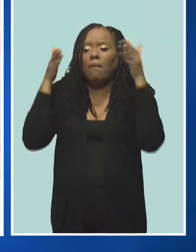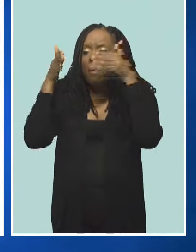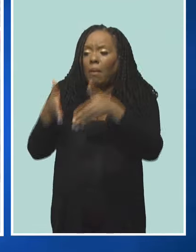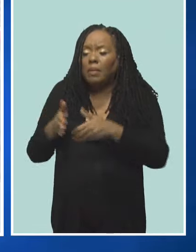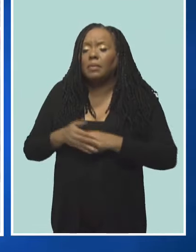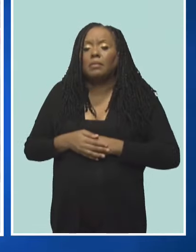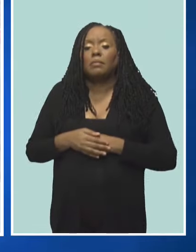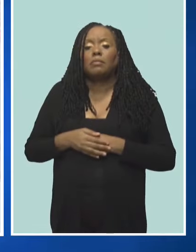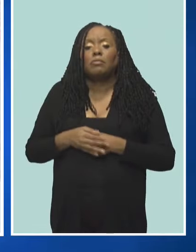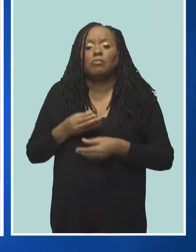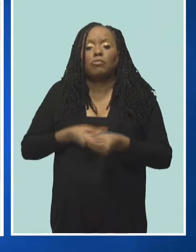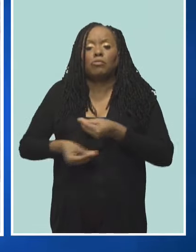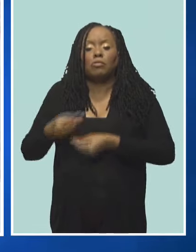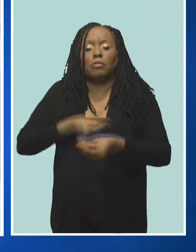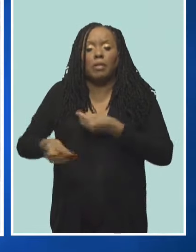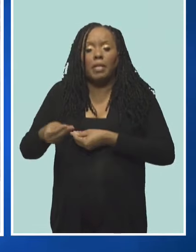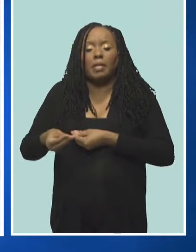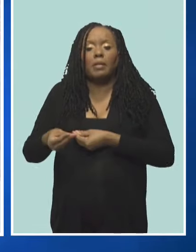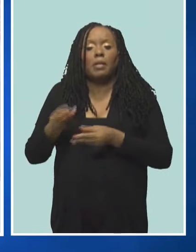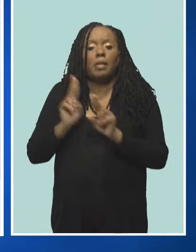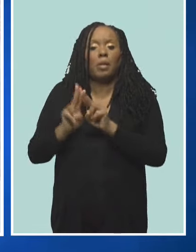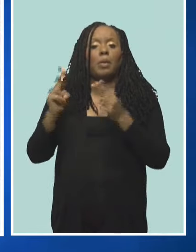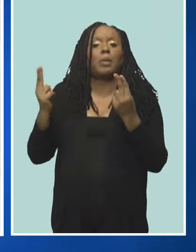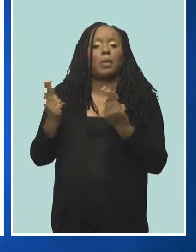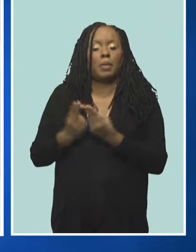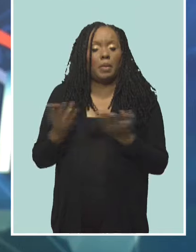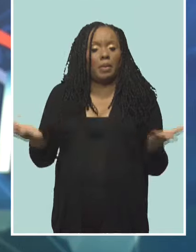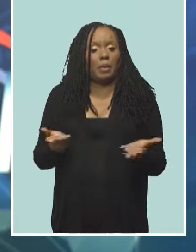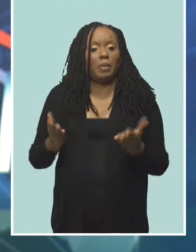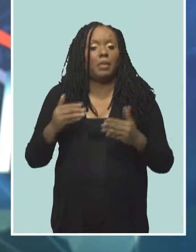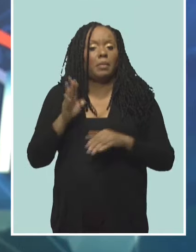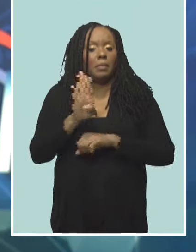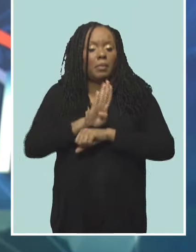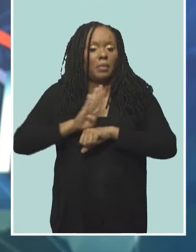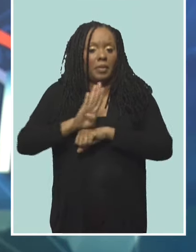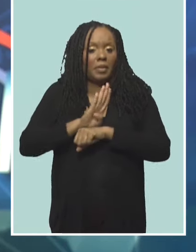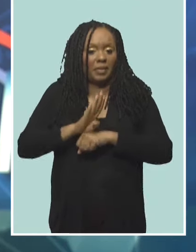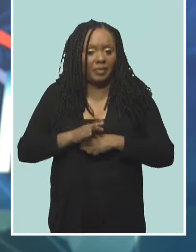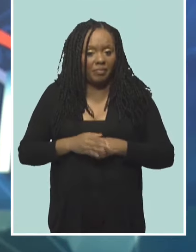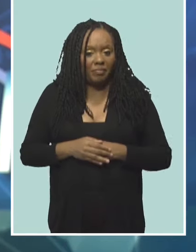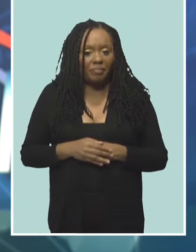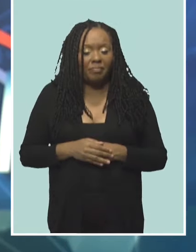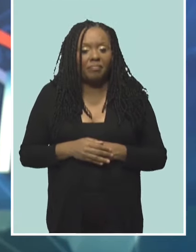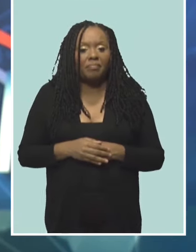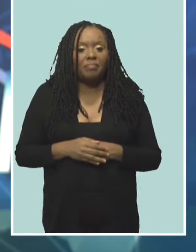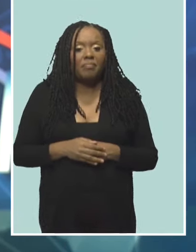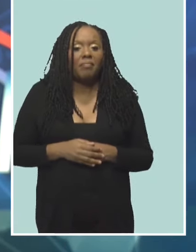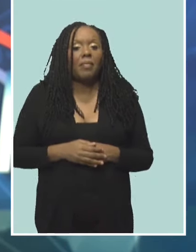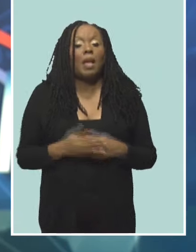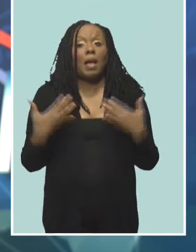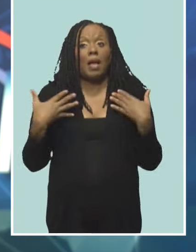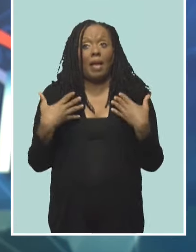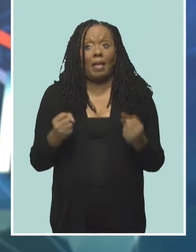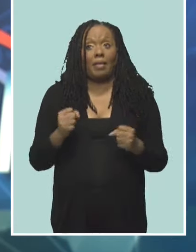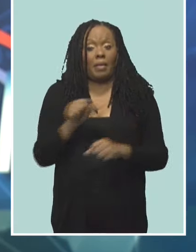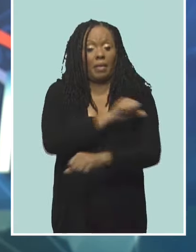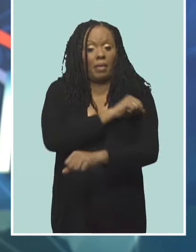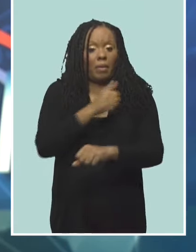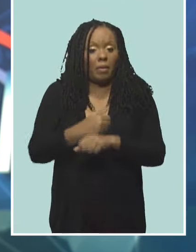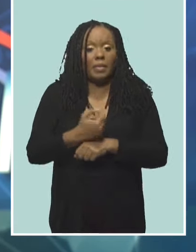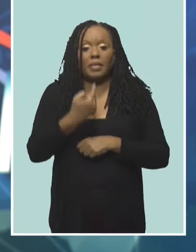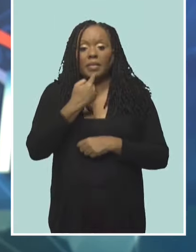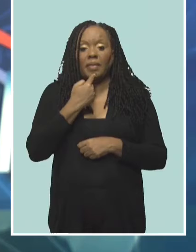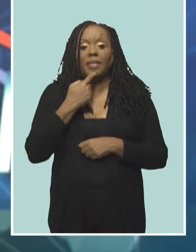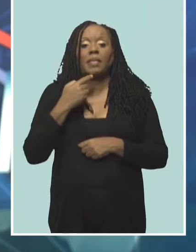union movement of Barbados. In more local news, health officials are reporting an